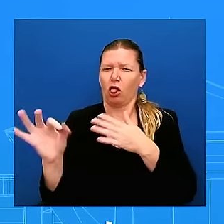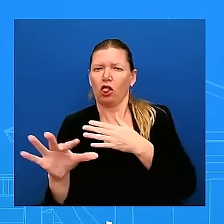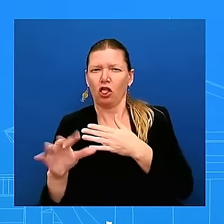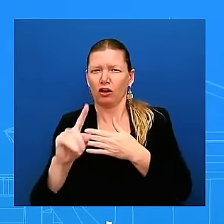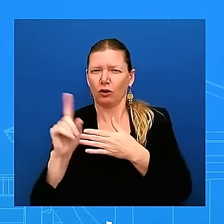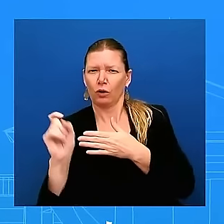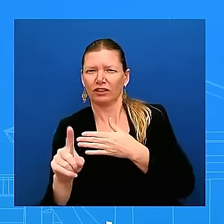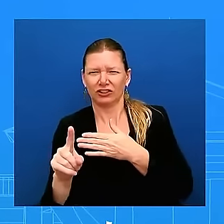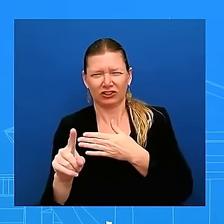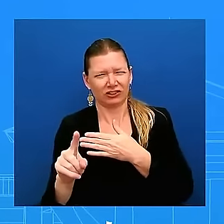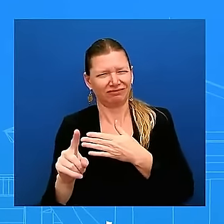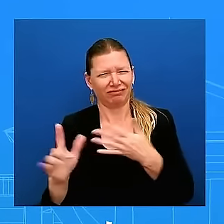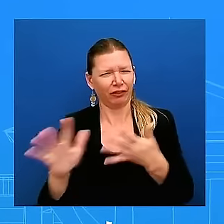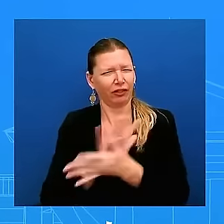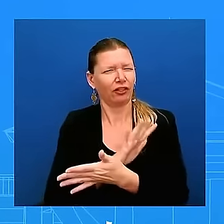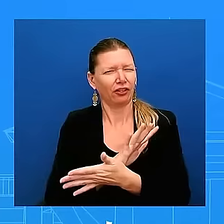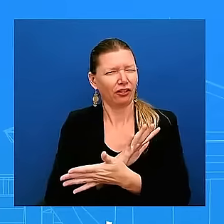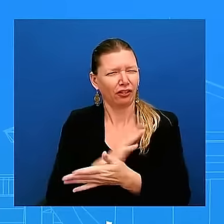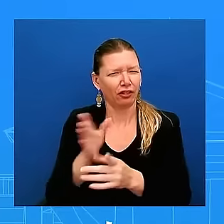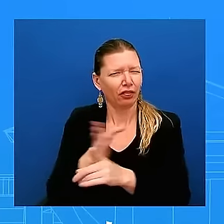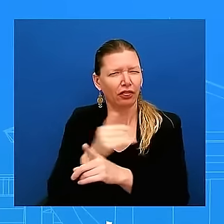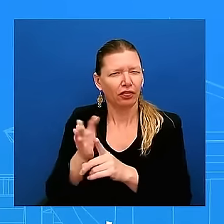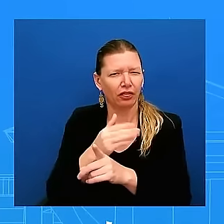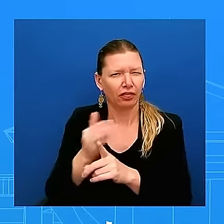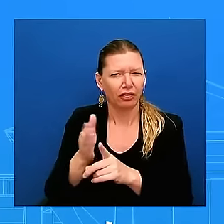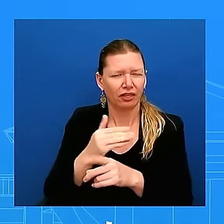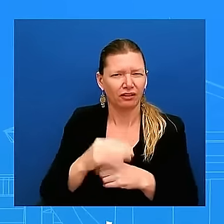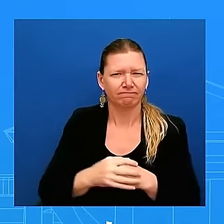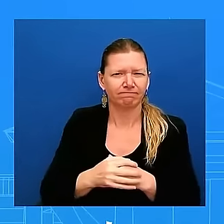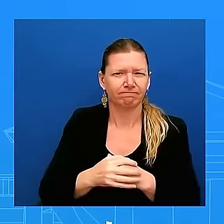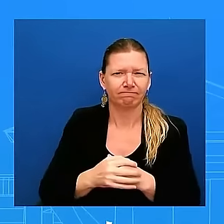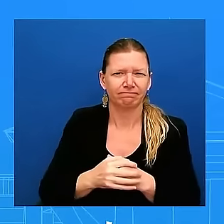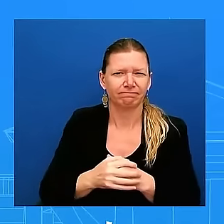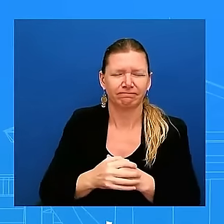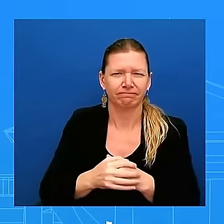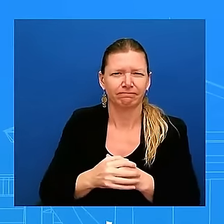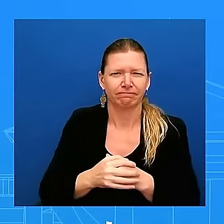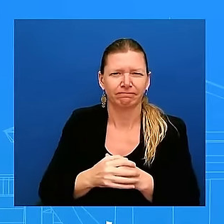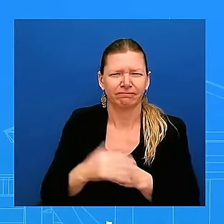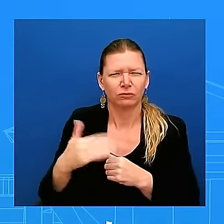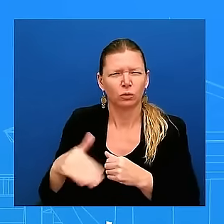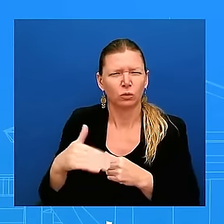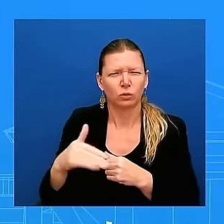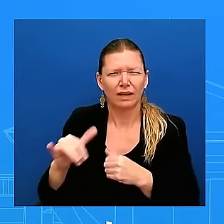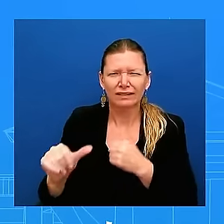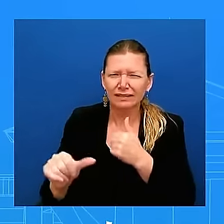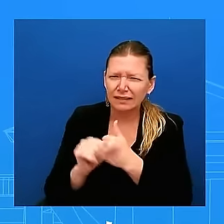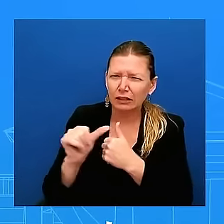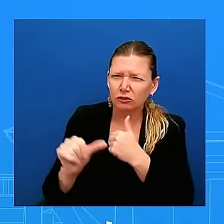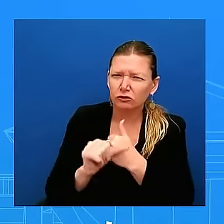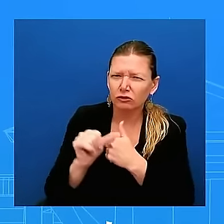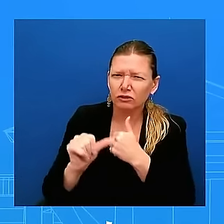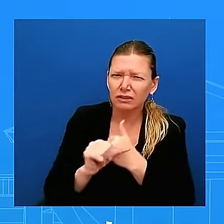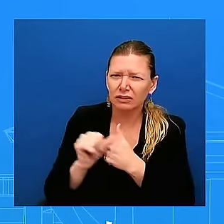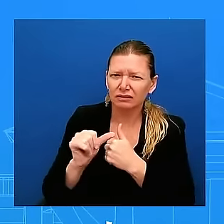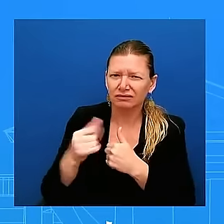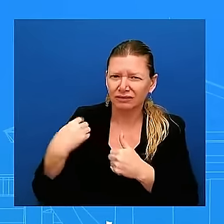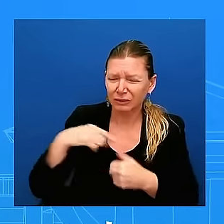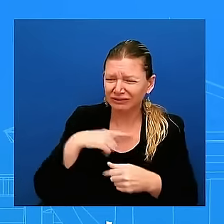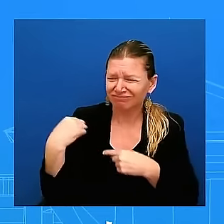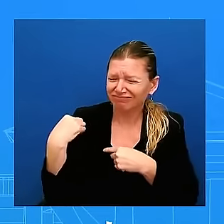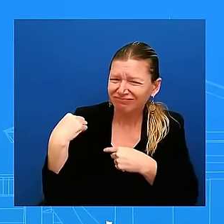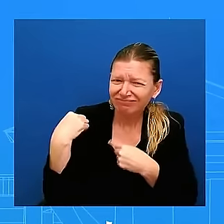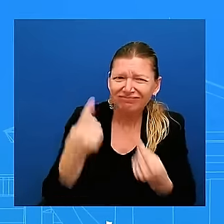is uh that is also incredibly dangerous when we have been very clear in in condemning political violence from here